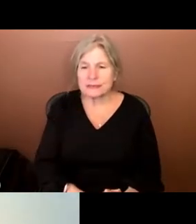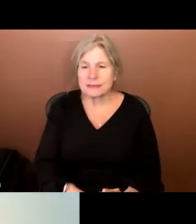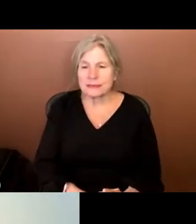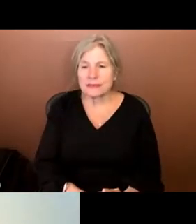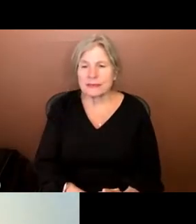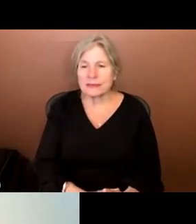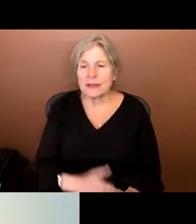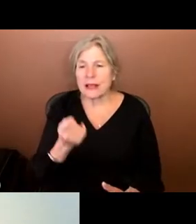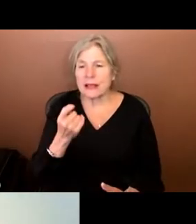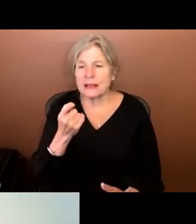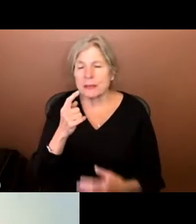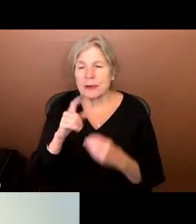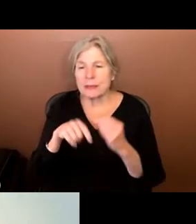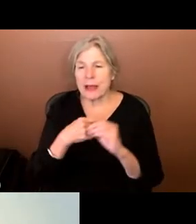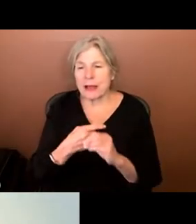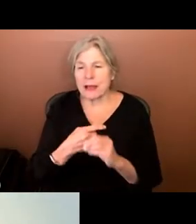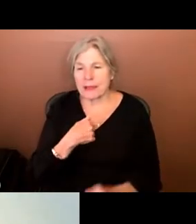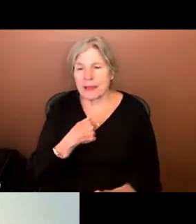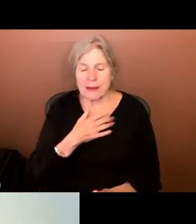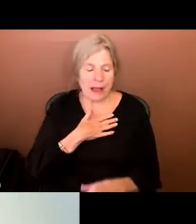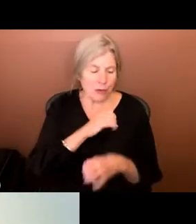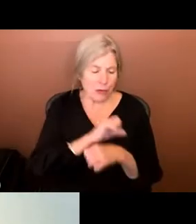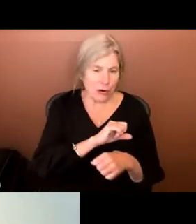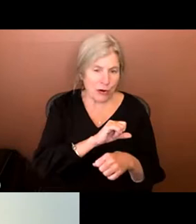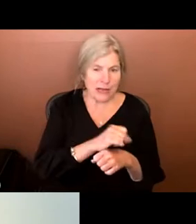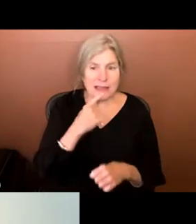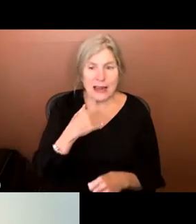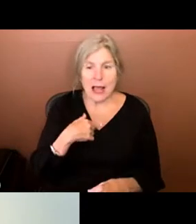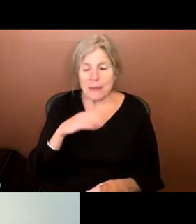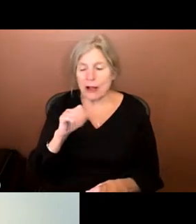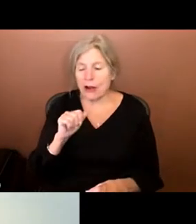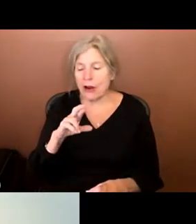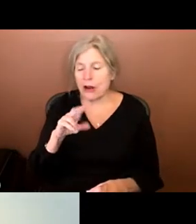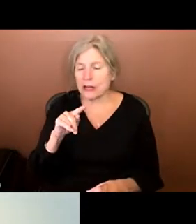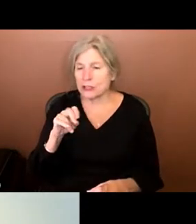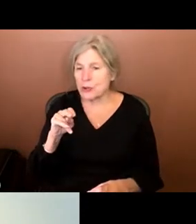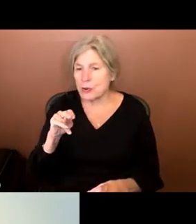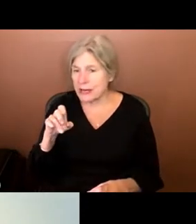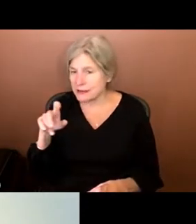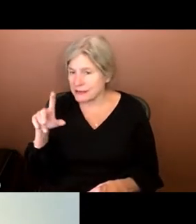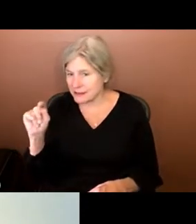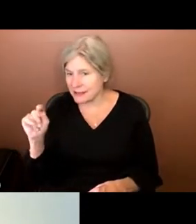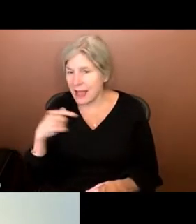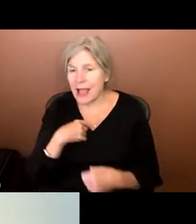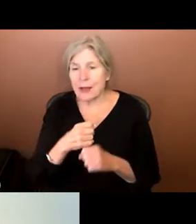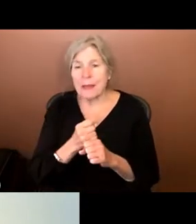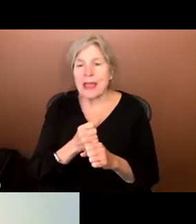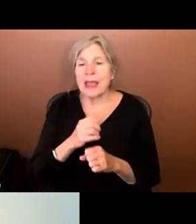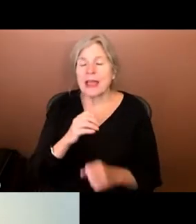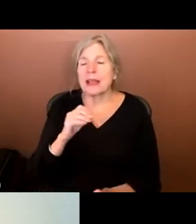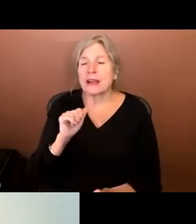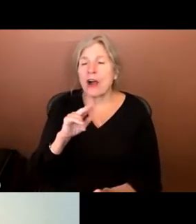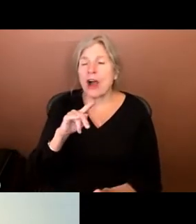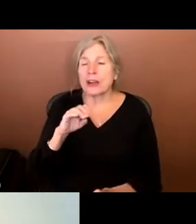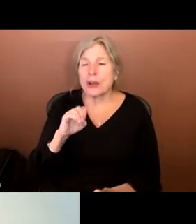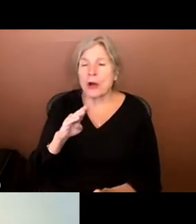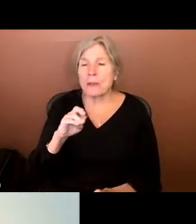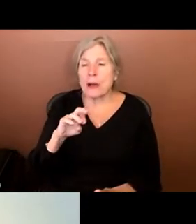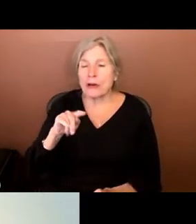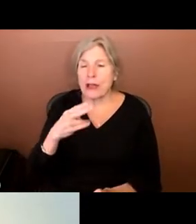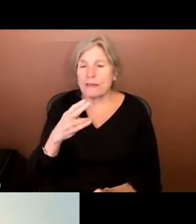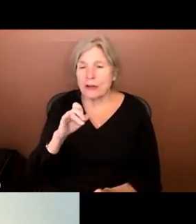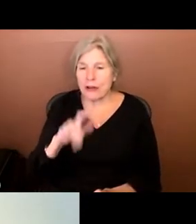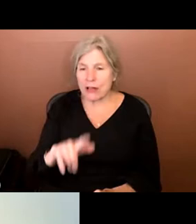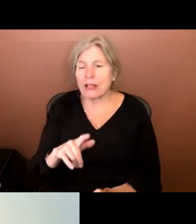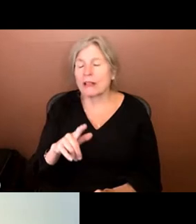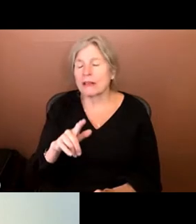A little bit about me and my work. As I said, I'm a cartoonist, so I make primarily autobiographical short comics and